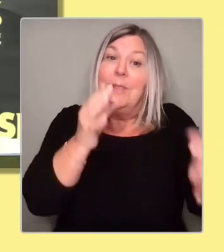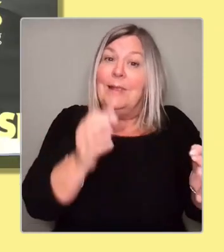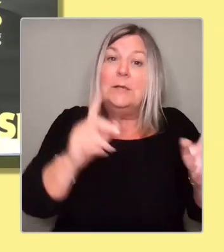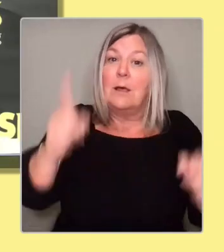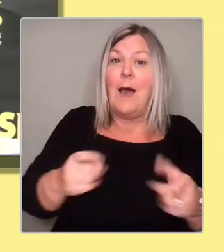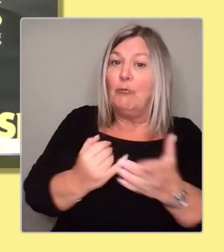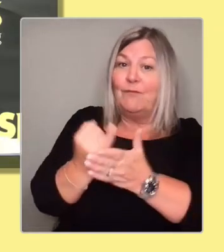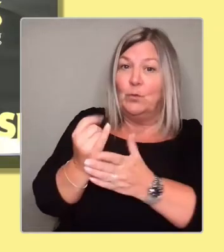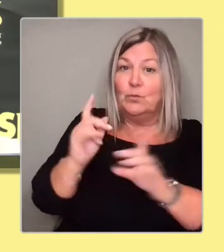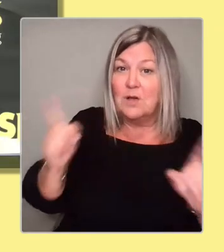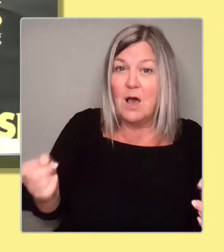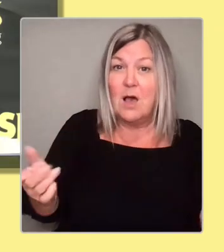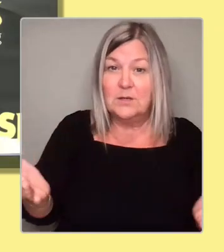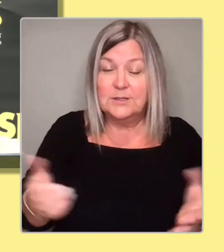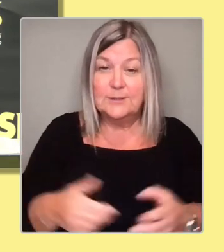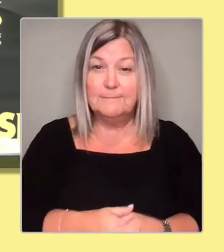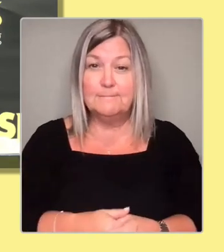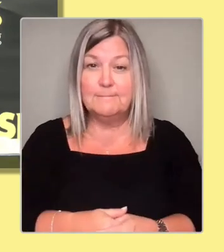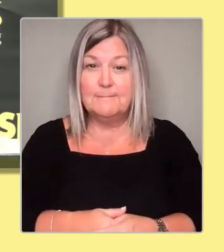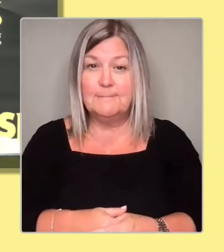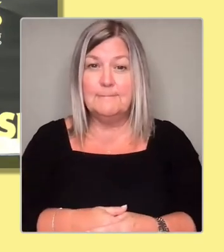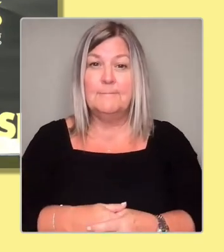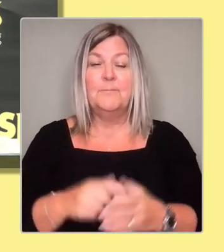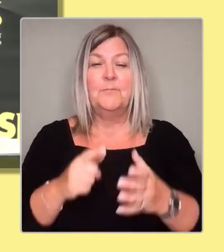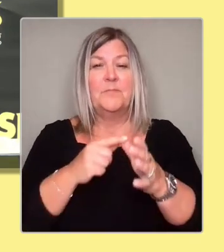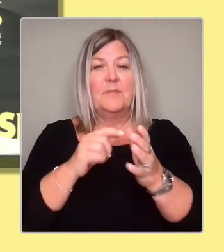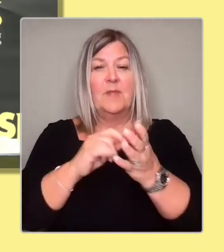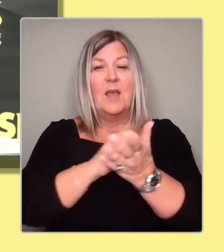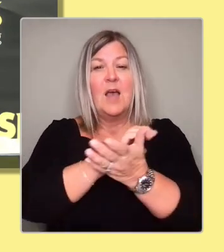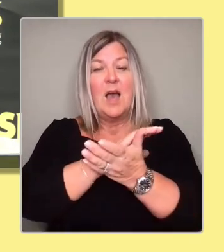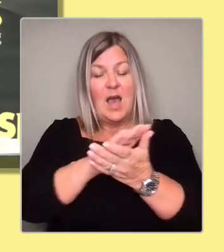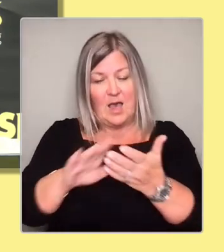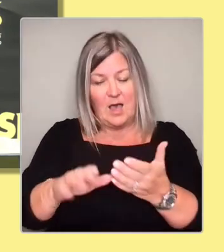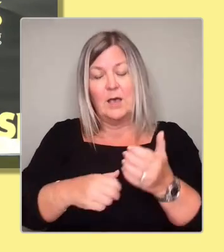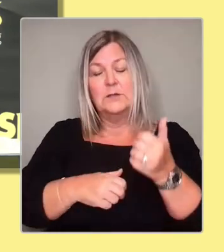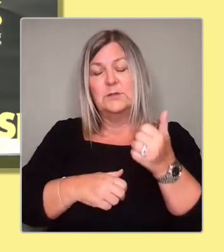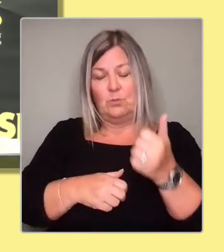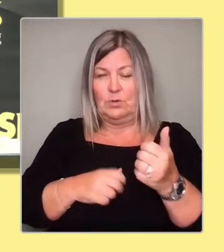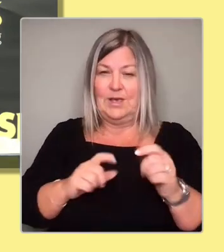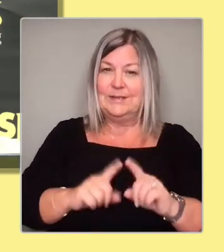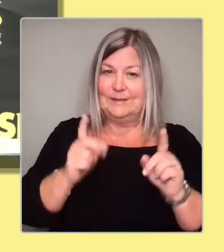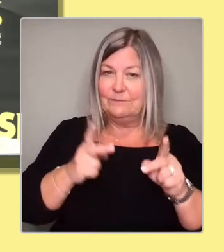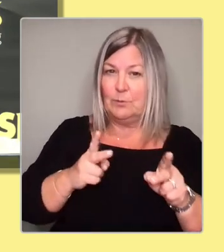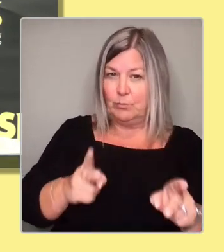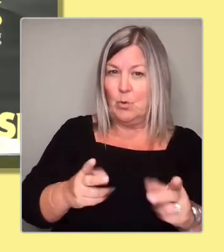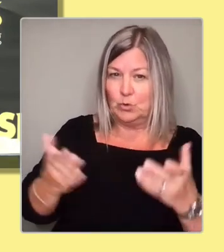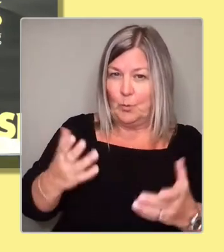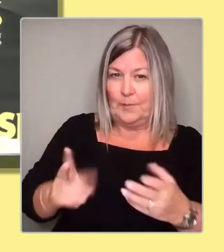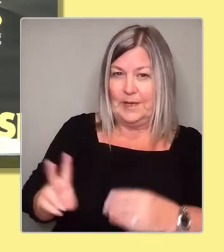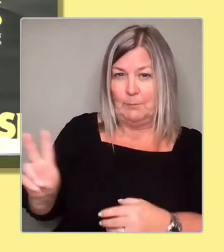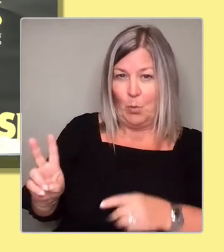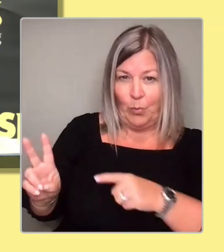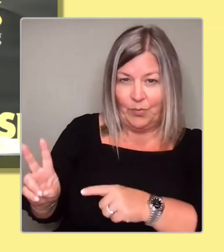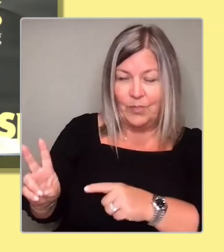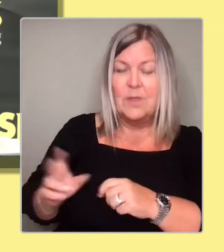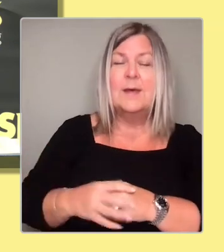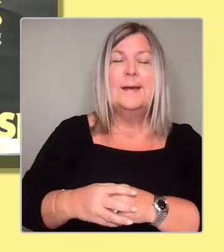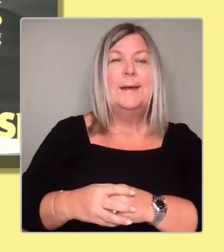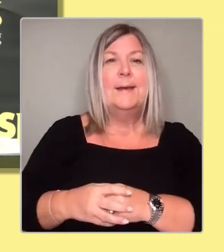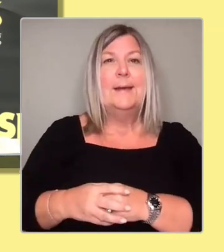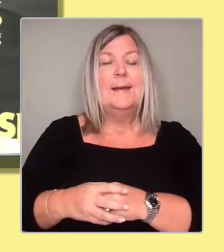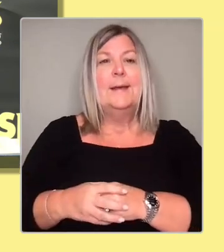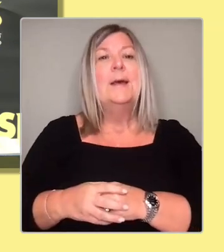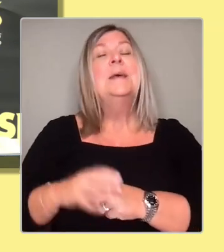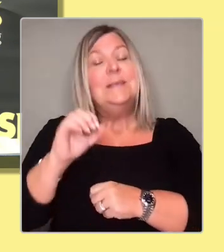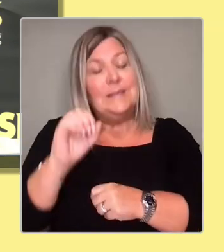So I take a different approach than my two colleagues here. think that building up support by itself, I mean, clearly that's important. think we can all see that.